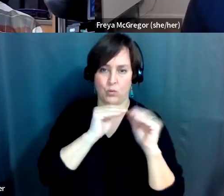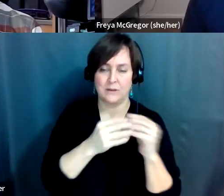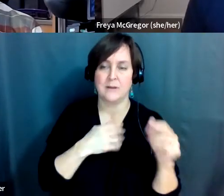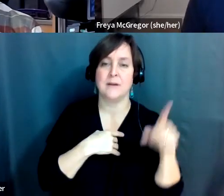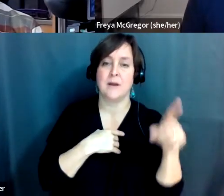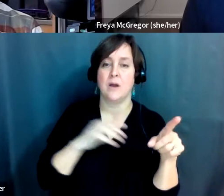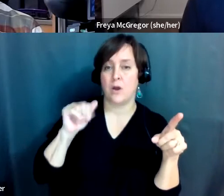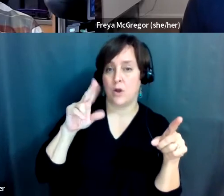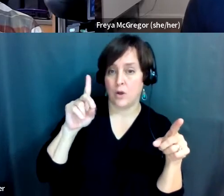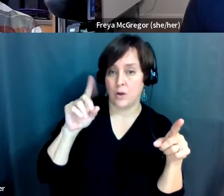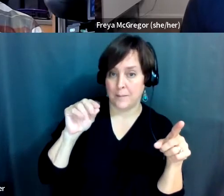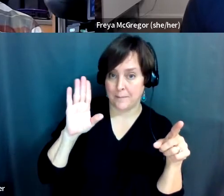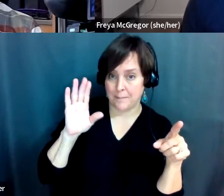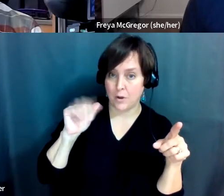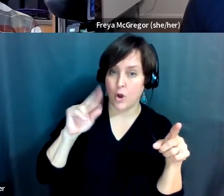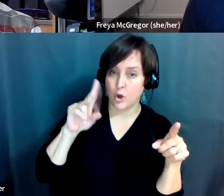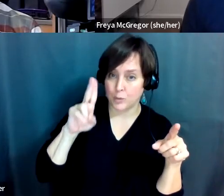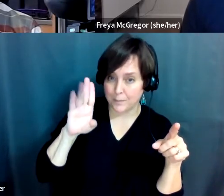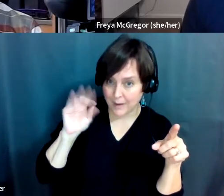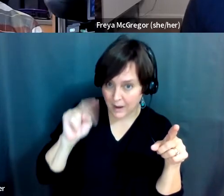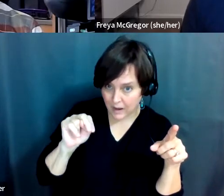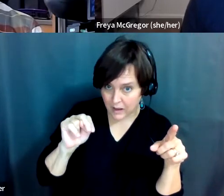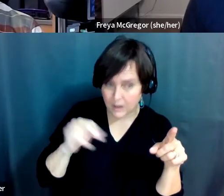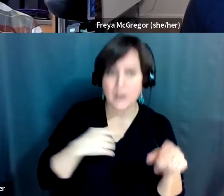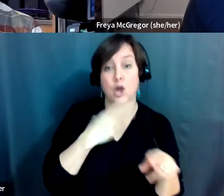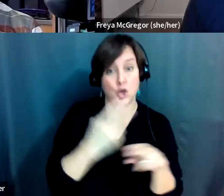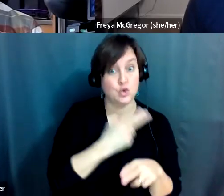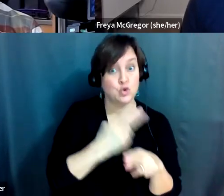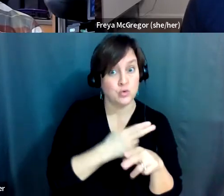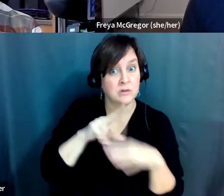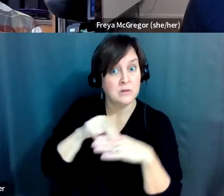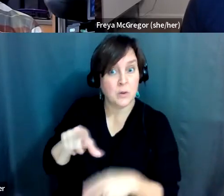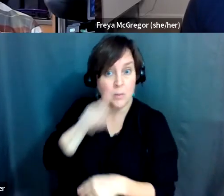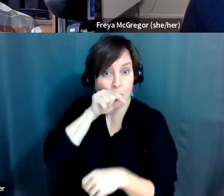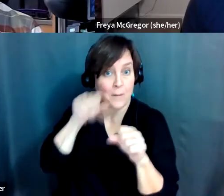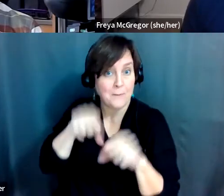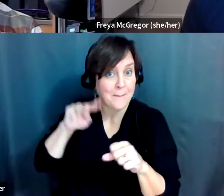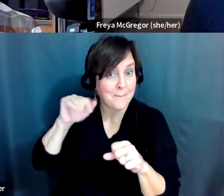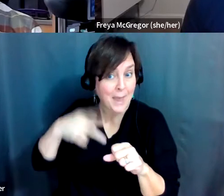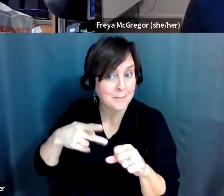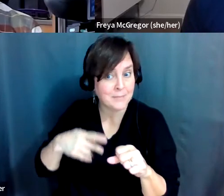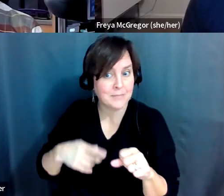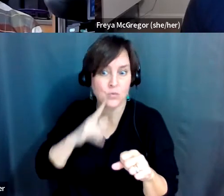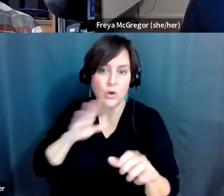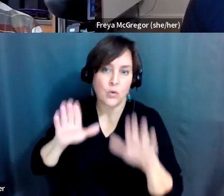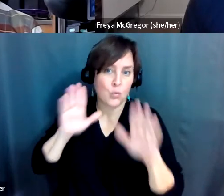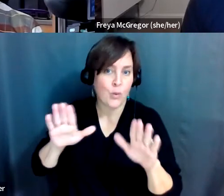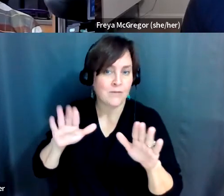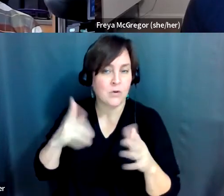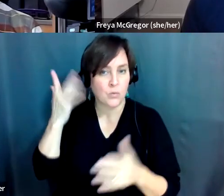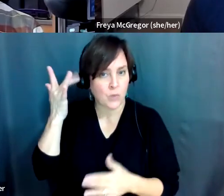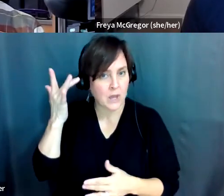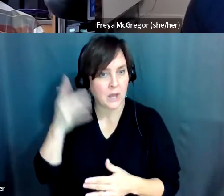and we have been using the bird ability map. And one of the great aspects of this is, um,